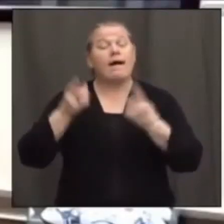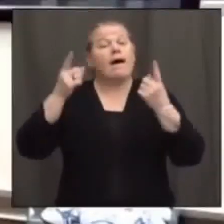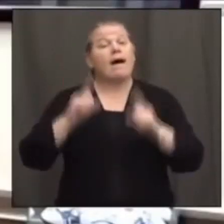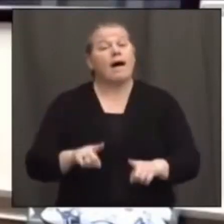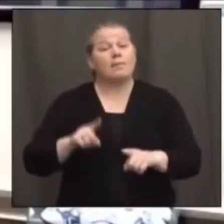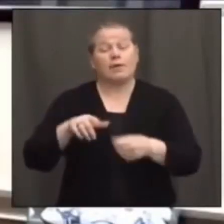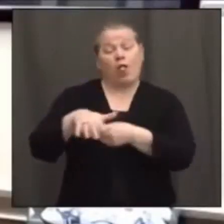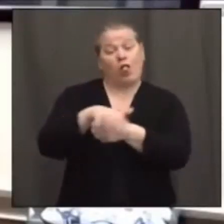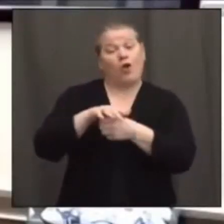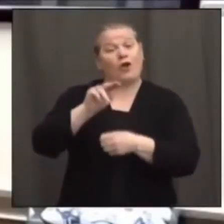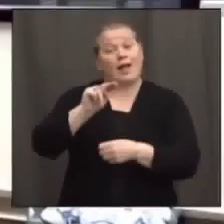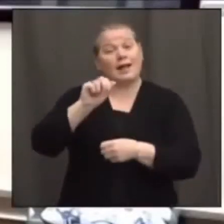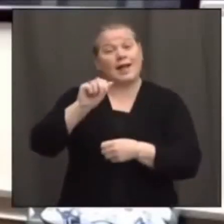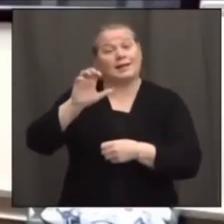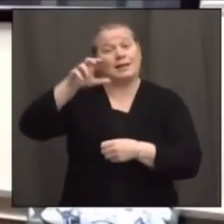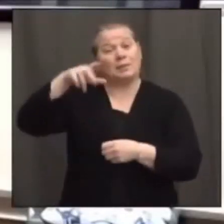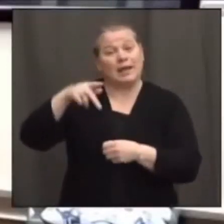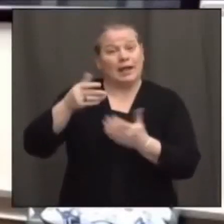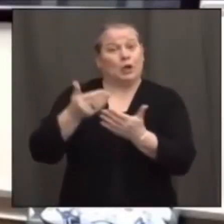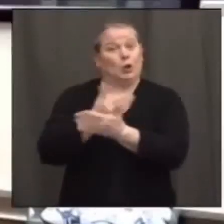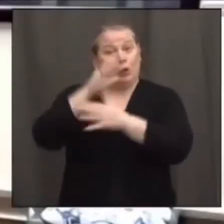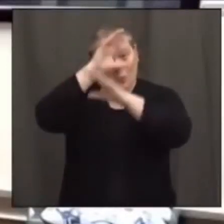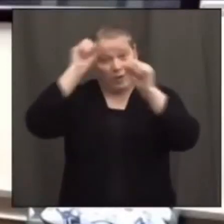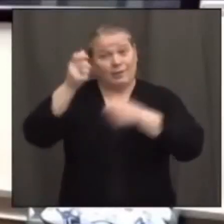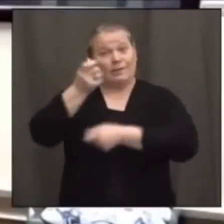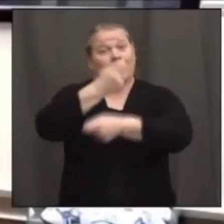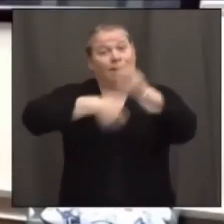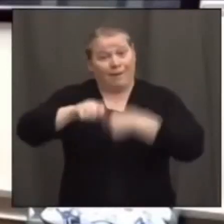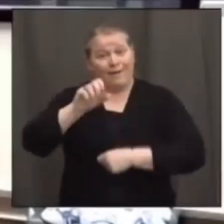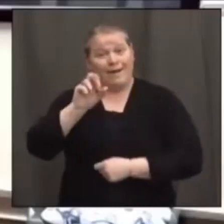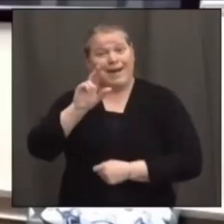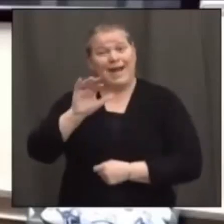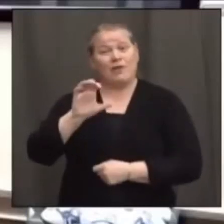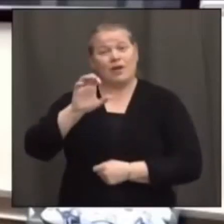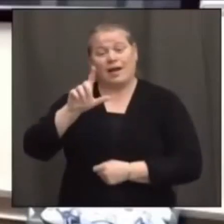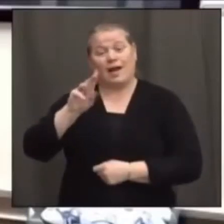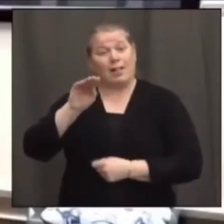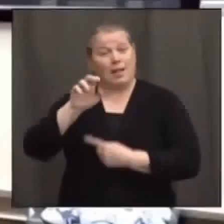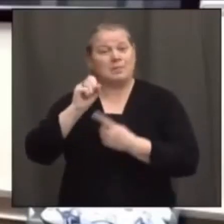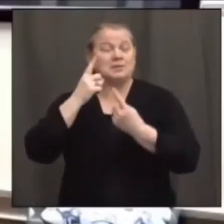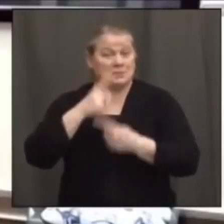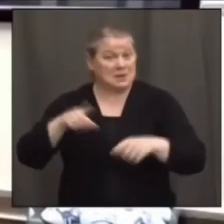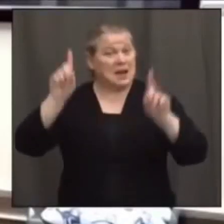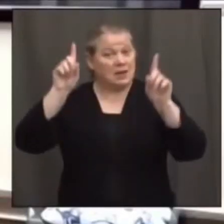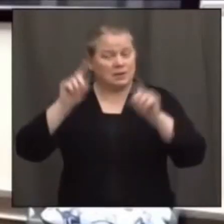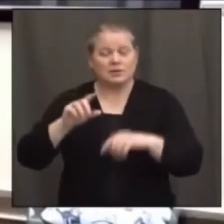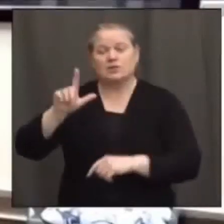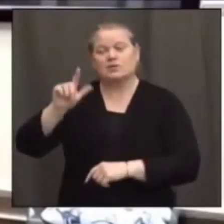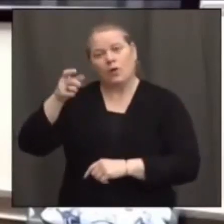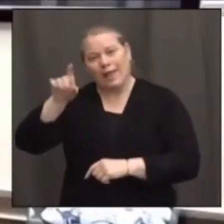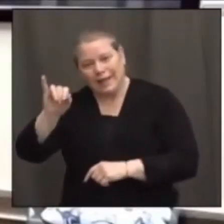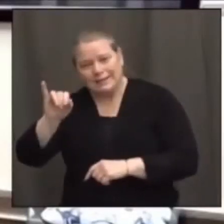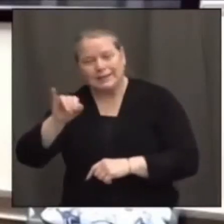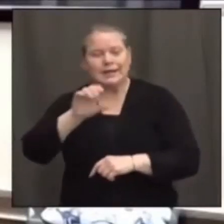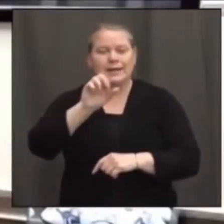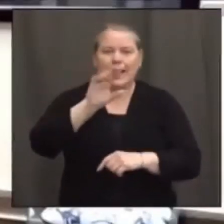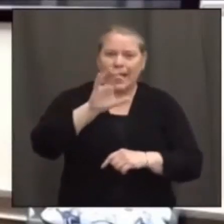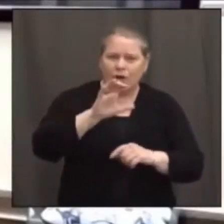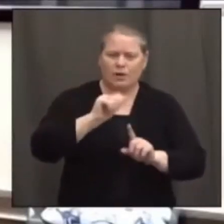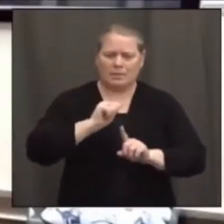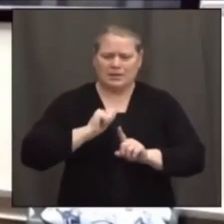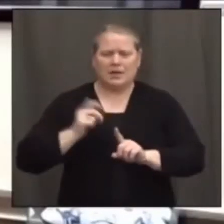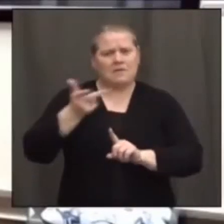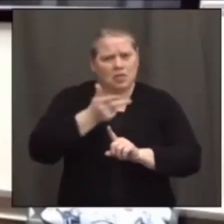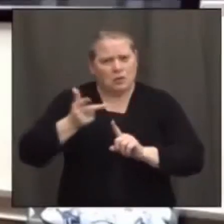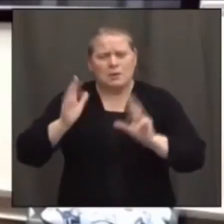of the local branch. And so Lexi coordinated a meeting between Eric, myself, and him. And we started to talk through